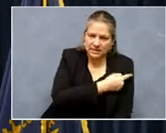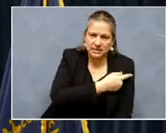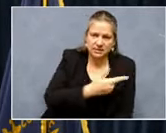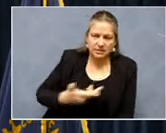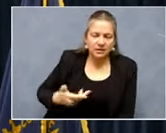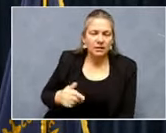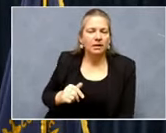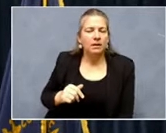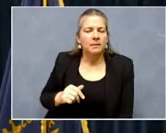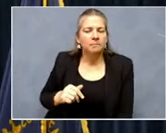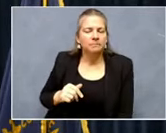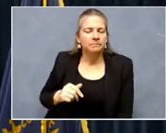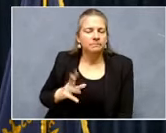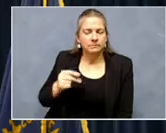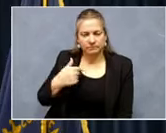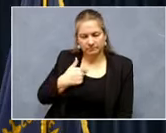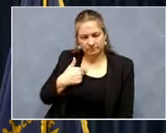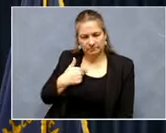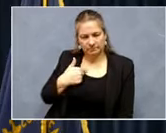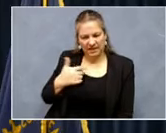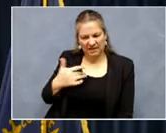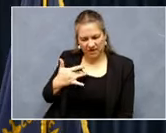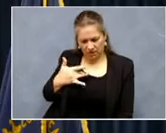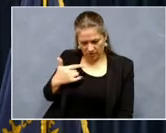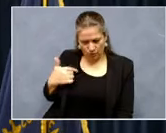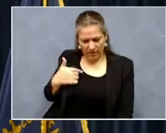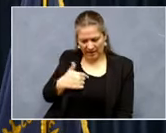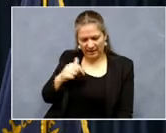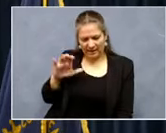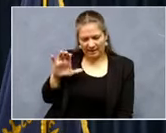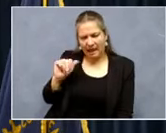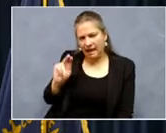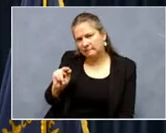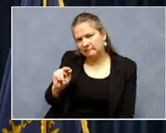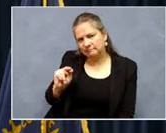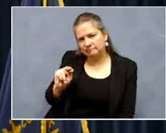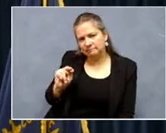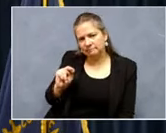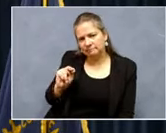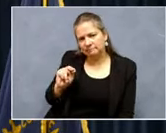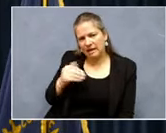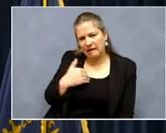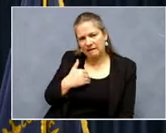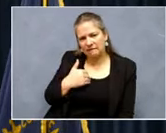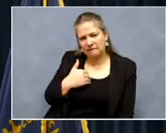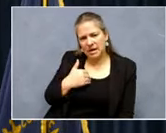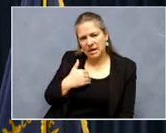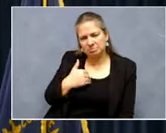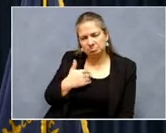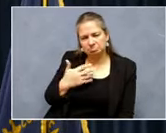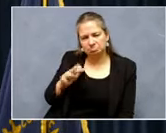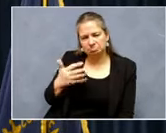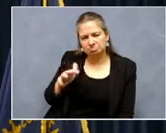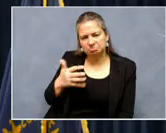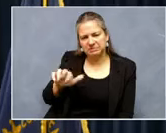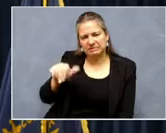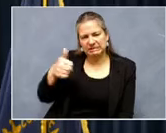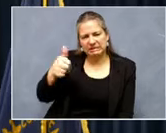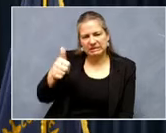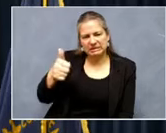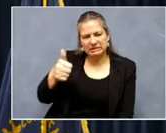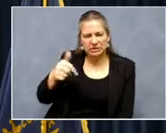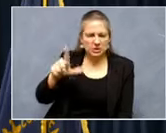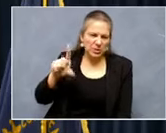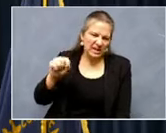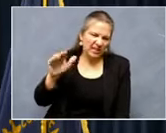and, and, and I think we will be able to get, I think we will be able to get it down to somewhere between 10 and 20,000